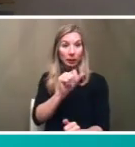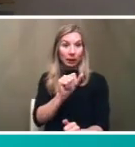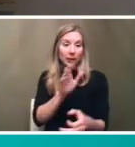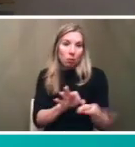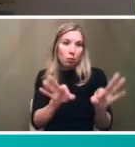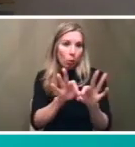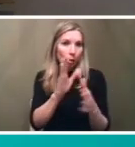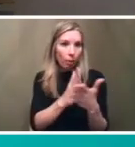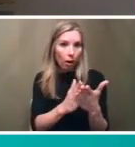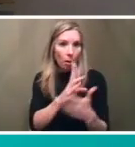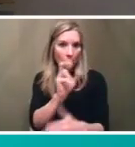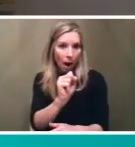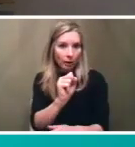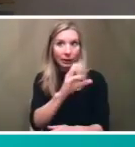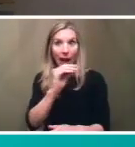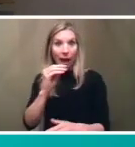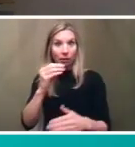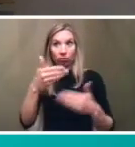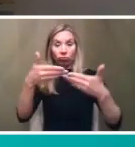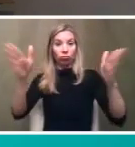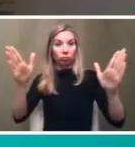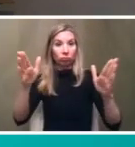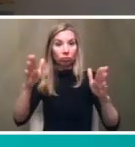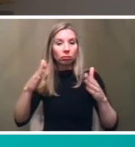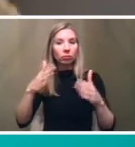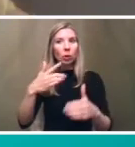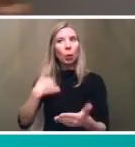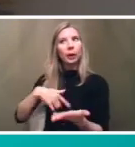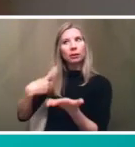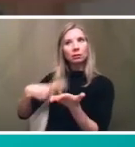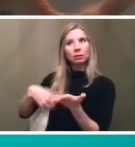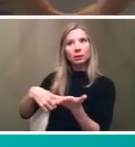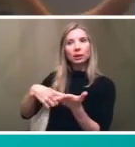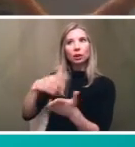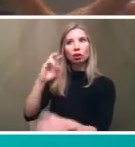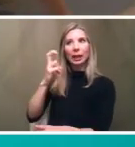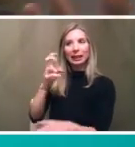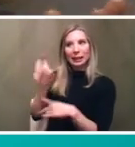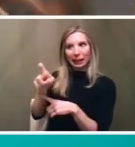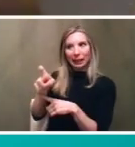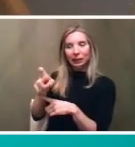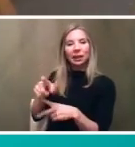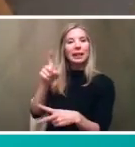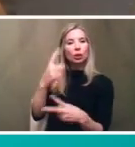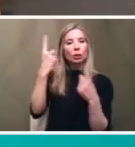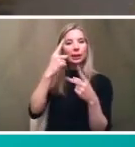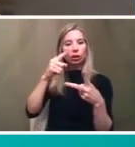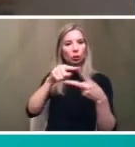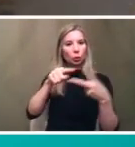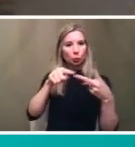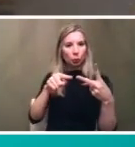ridership and the market and when we talked about the transit needs so i think there's two ways that we need to consider people with disabilities